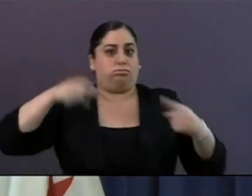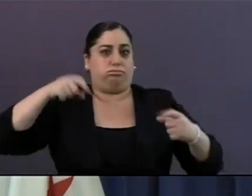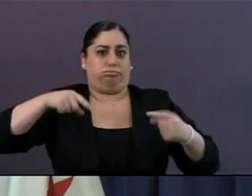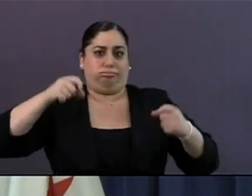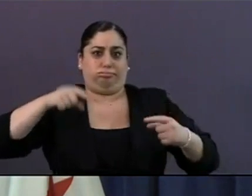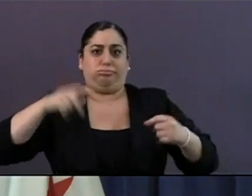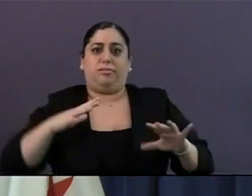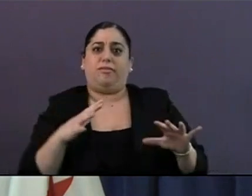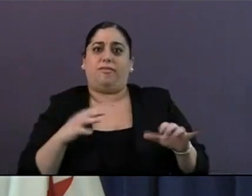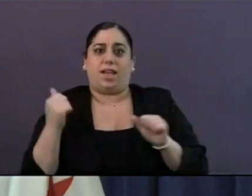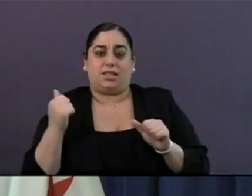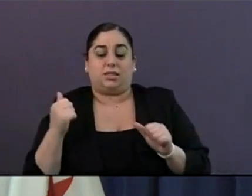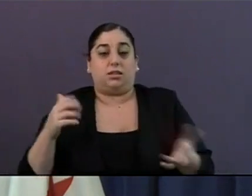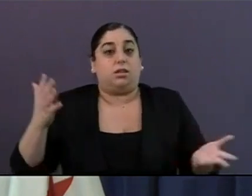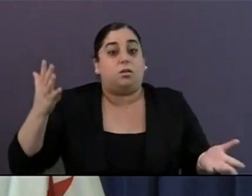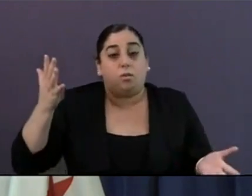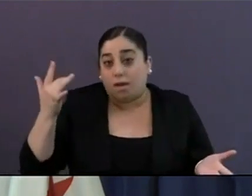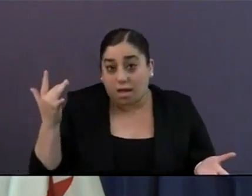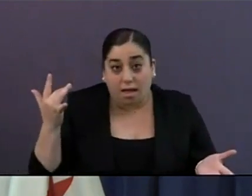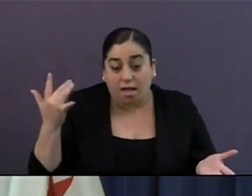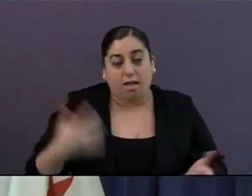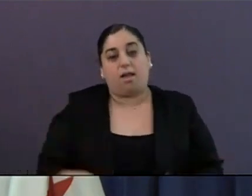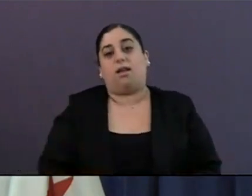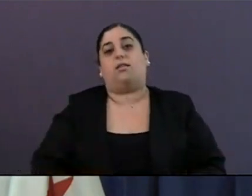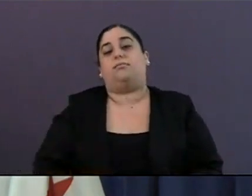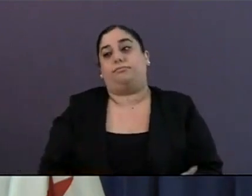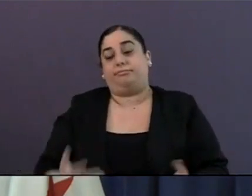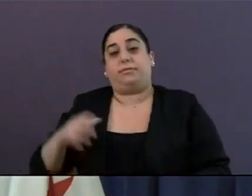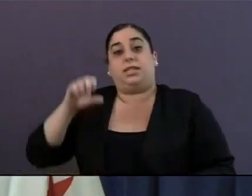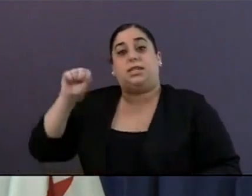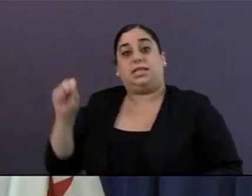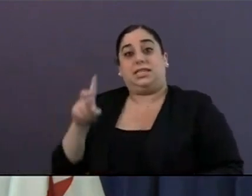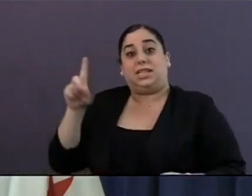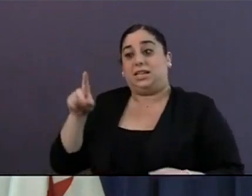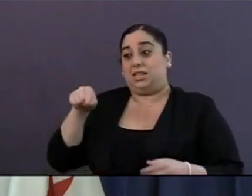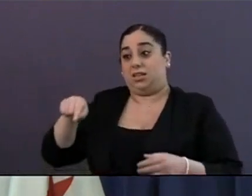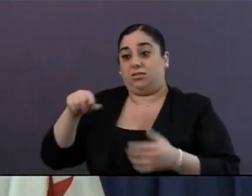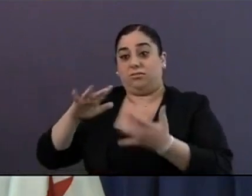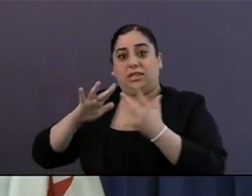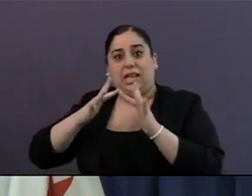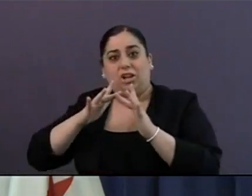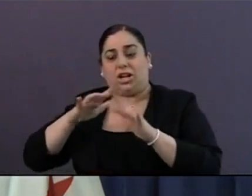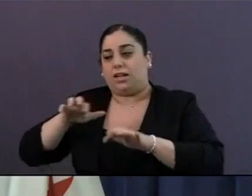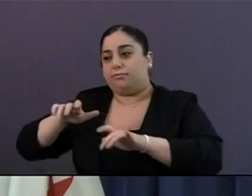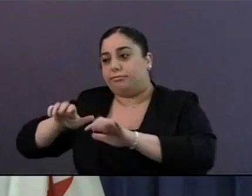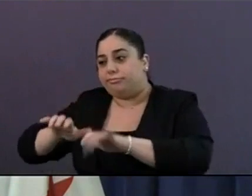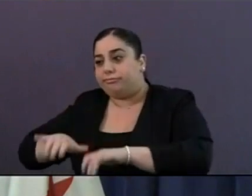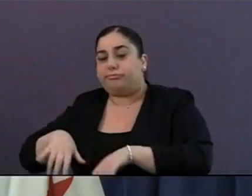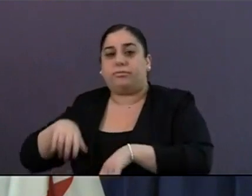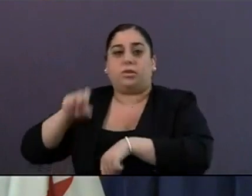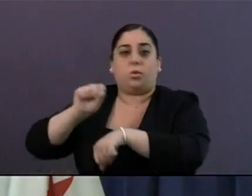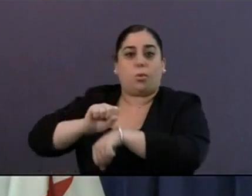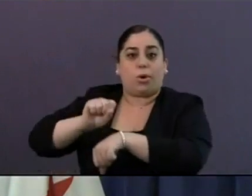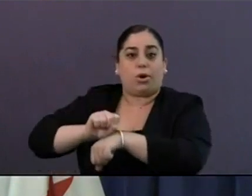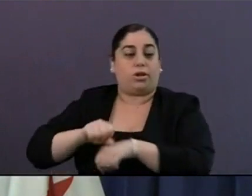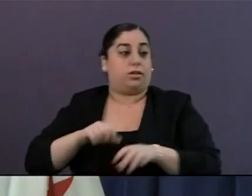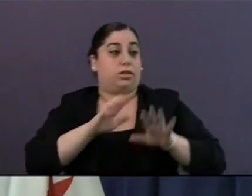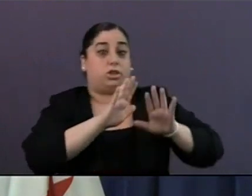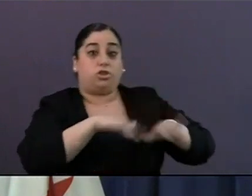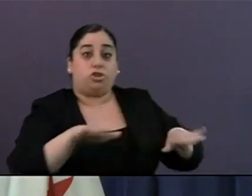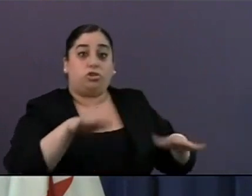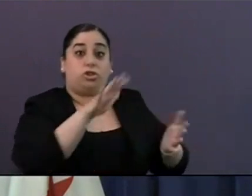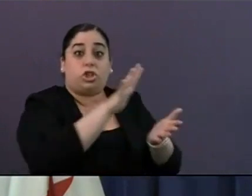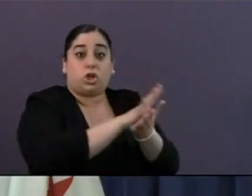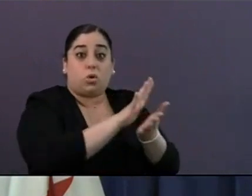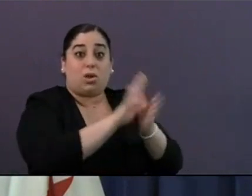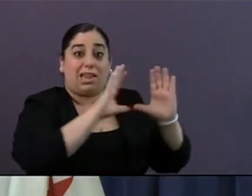to work, learn, and access health care. This investment really comes at a critical time. This